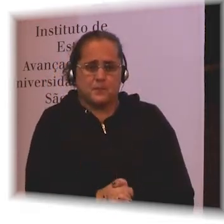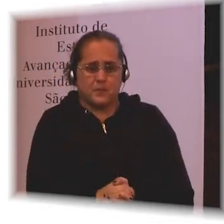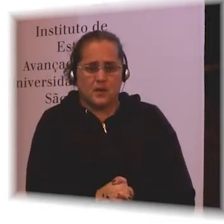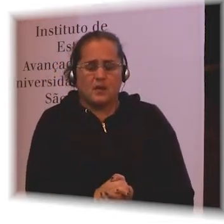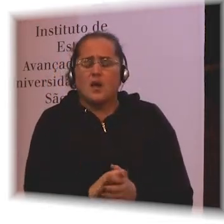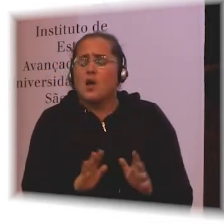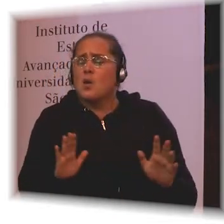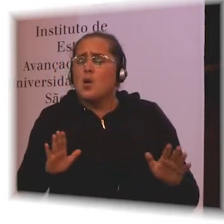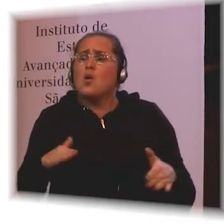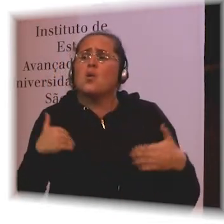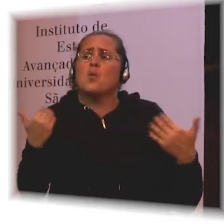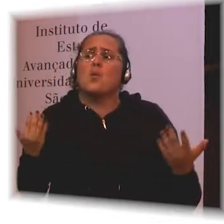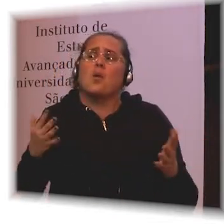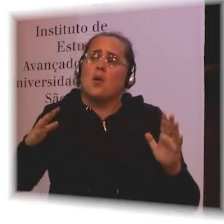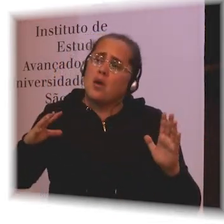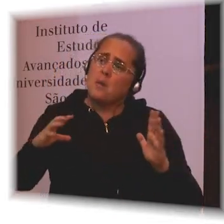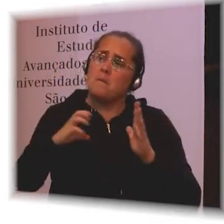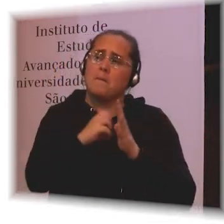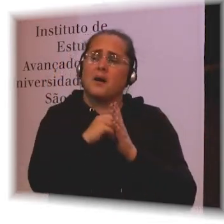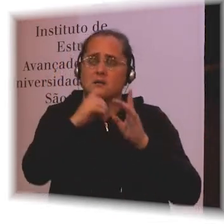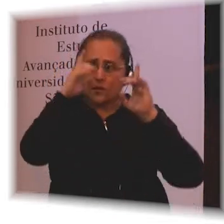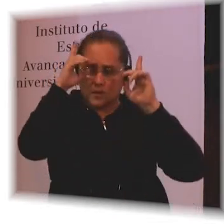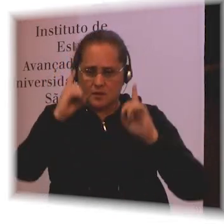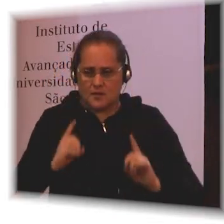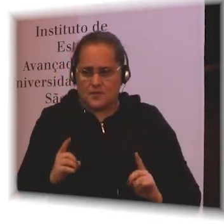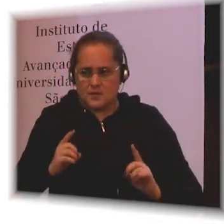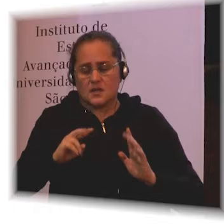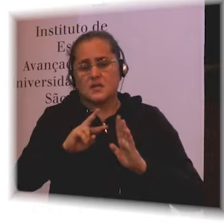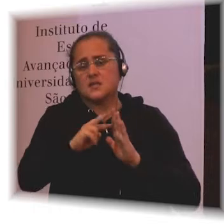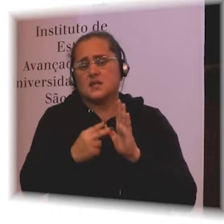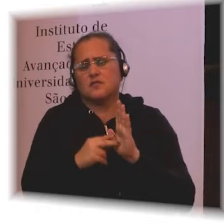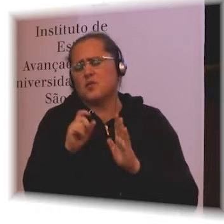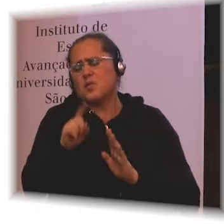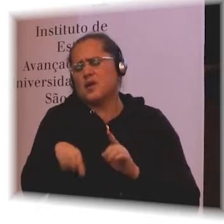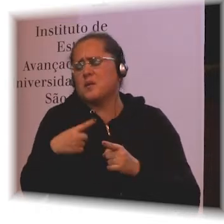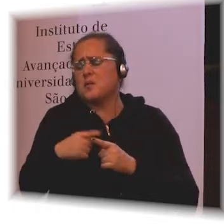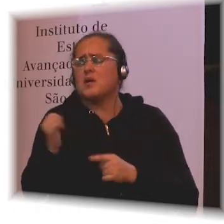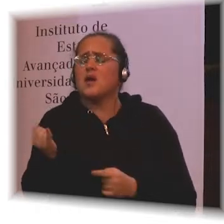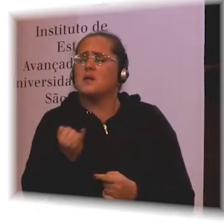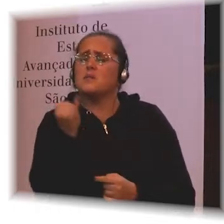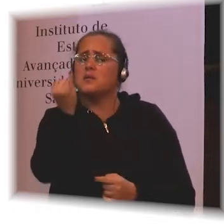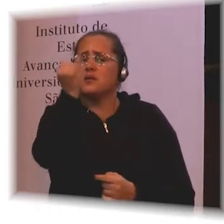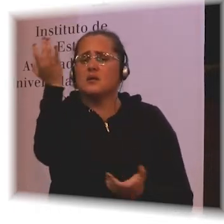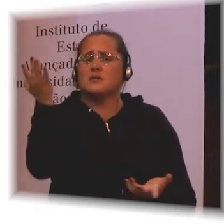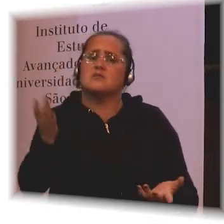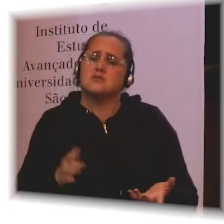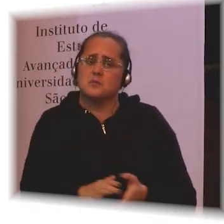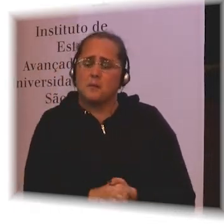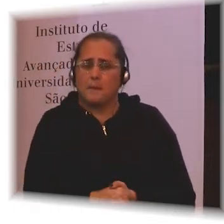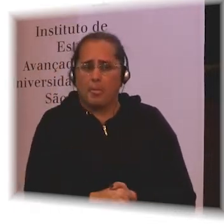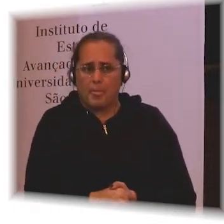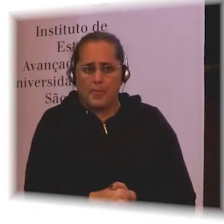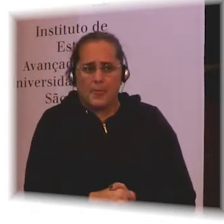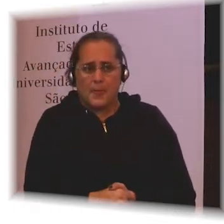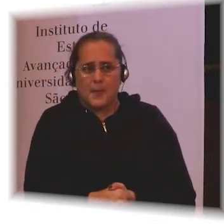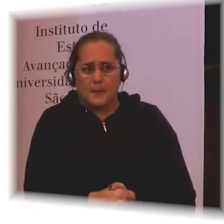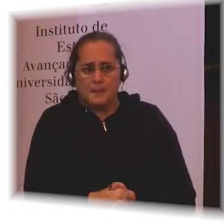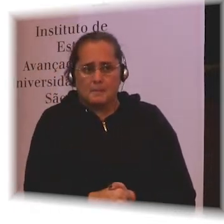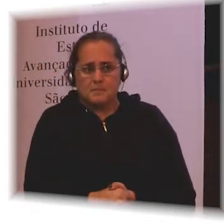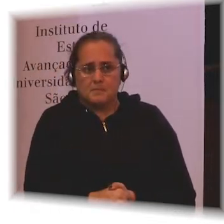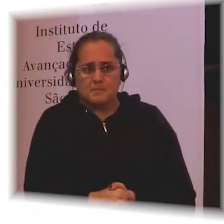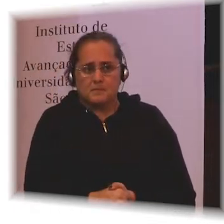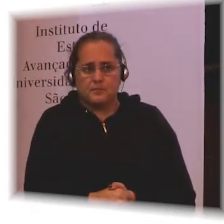So turning now to what does this mean? Why does it matter? Why does it matter that there are so many people with disabilities? And it matters because there's a very